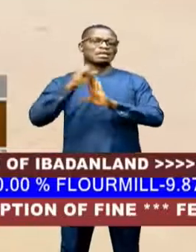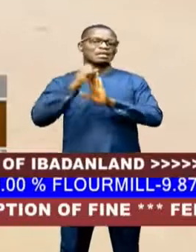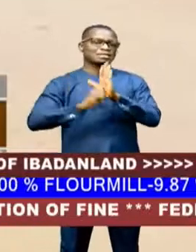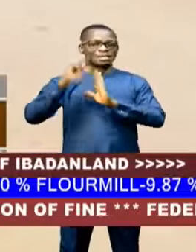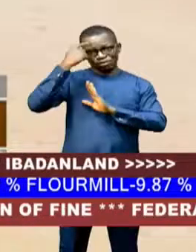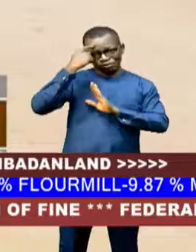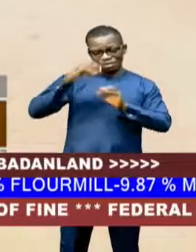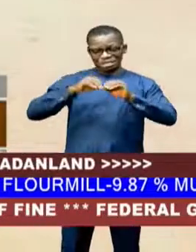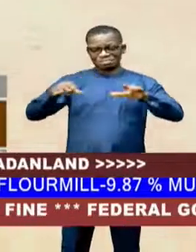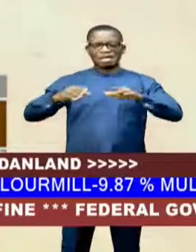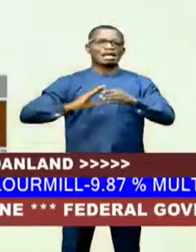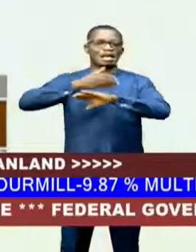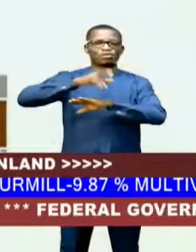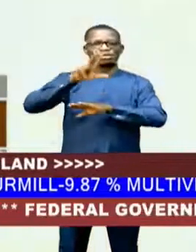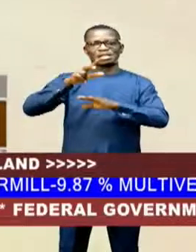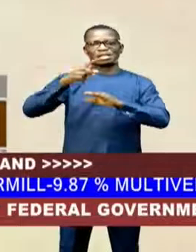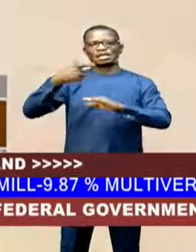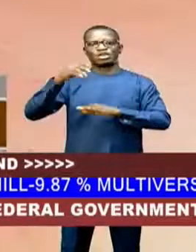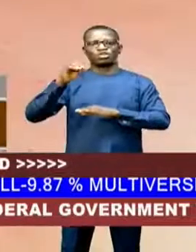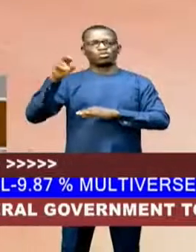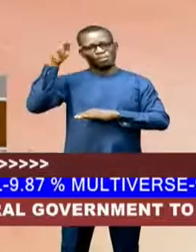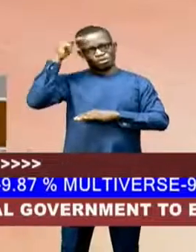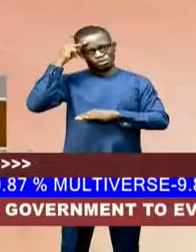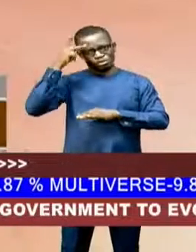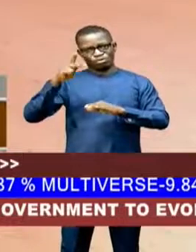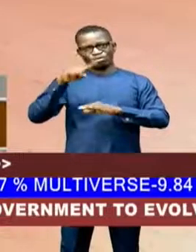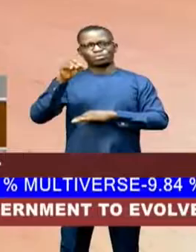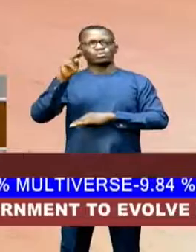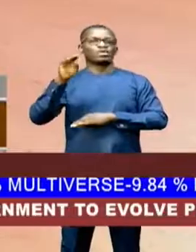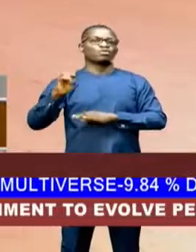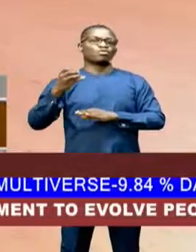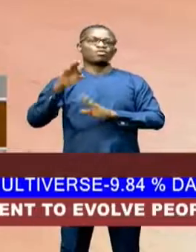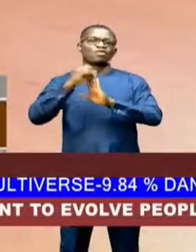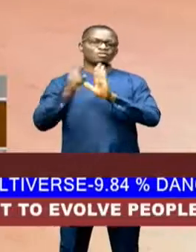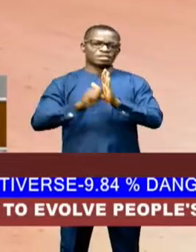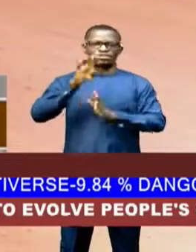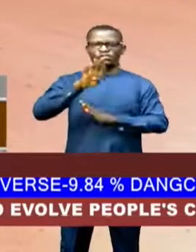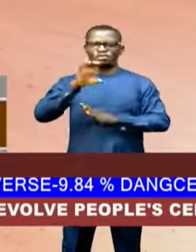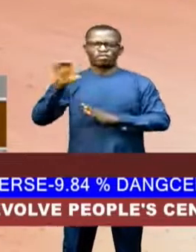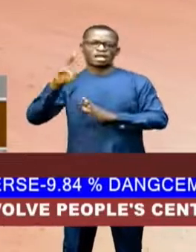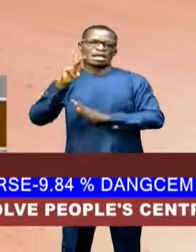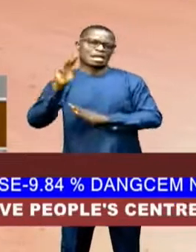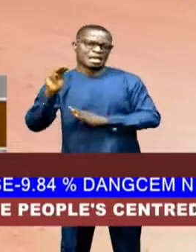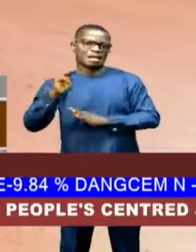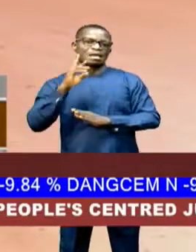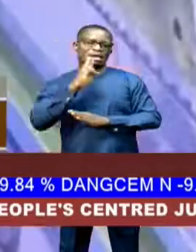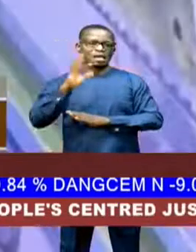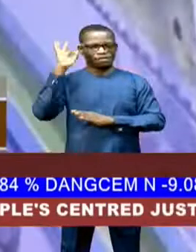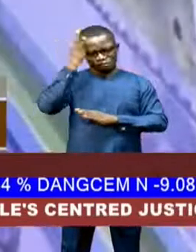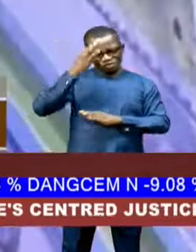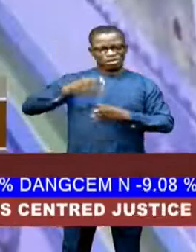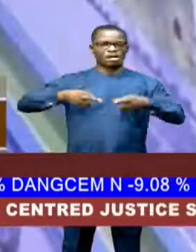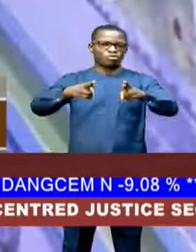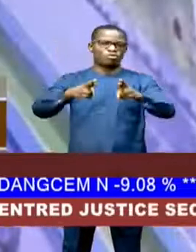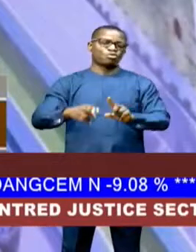spread across the three geopolitical zones of the state, 400 kilometers are federal roads. The